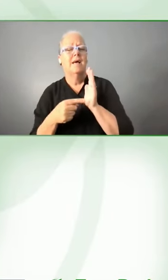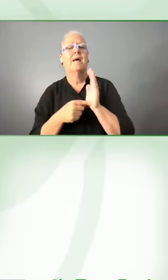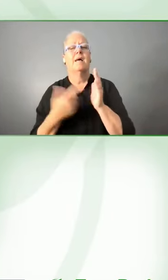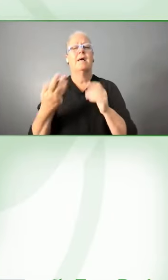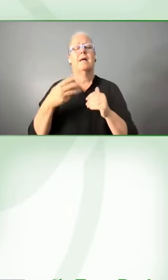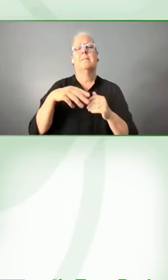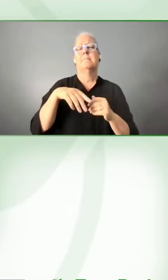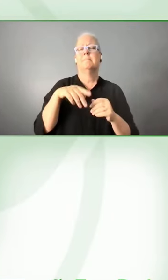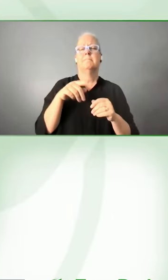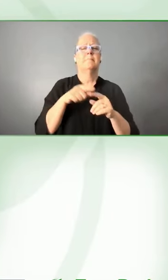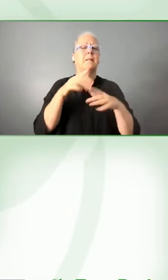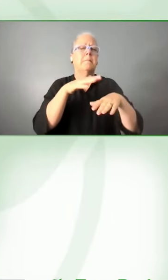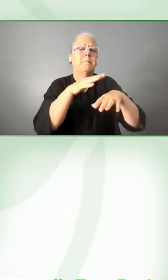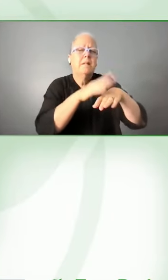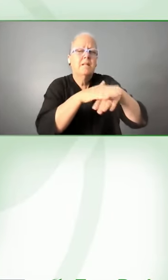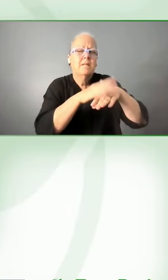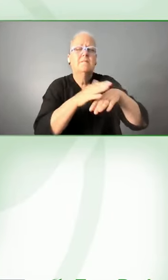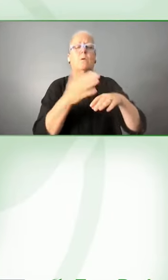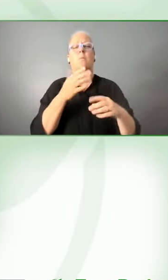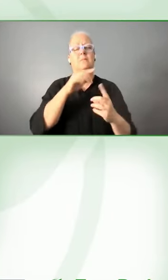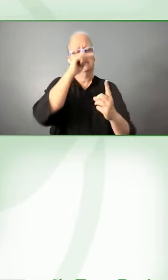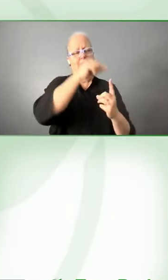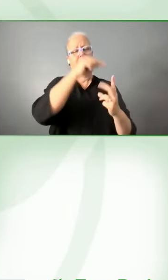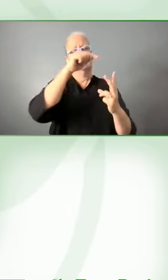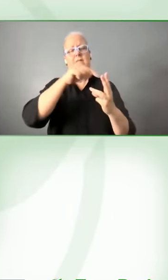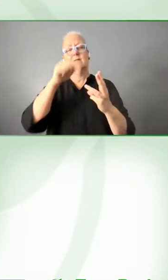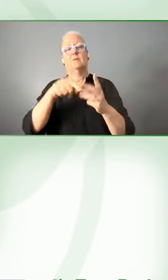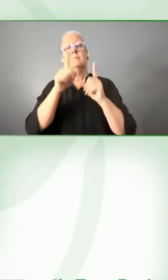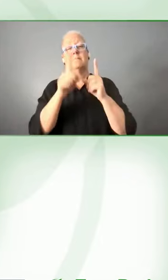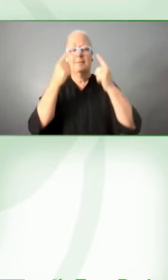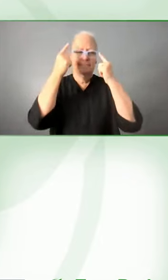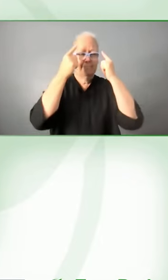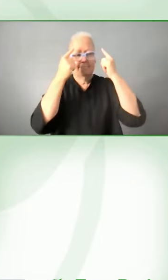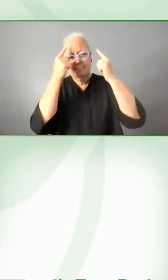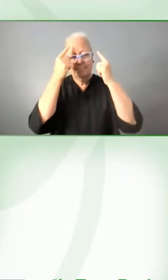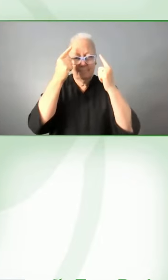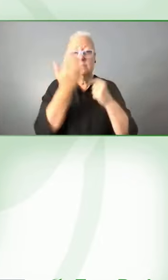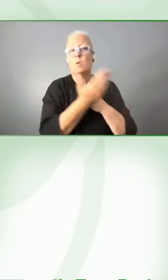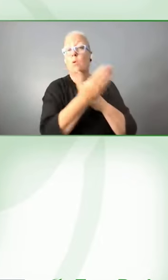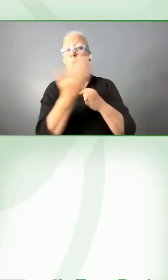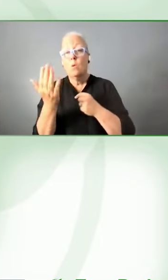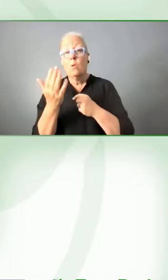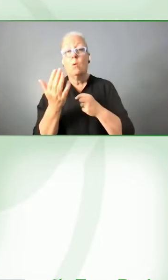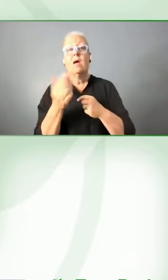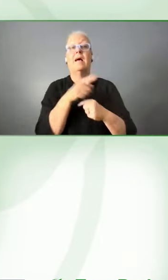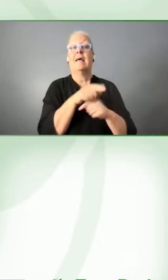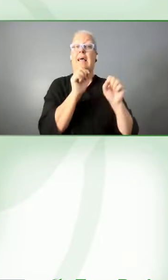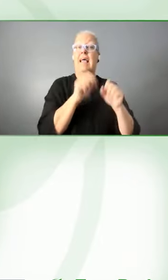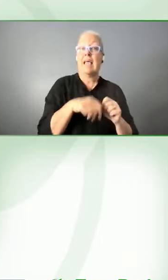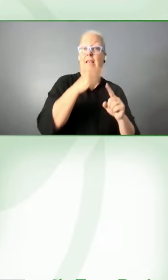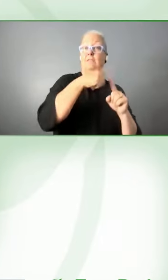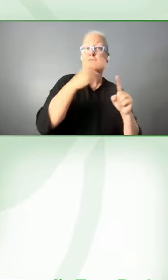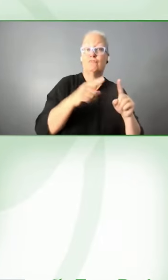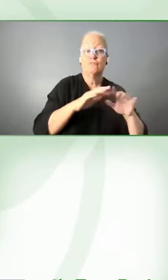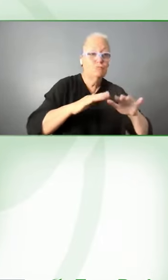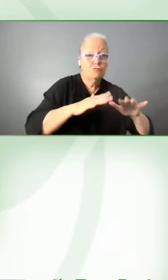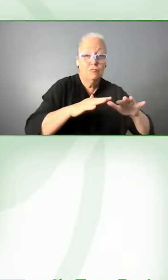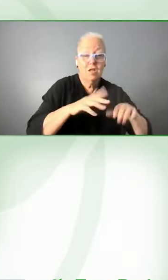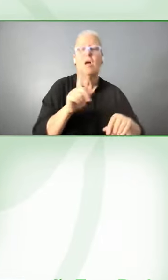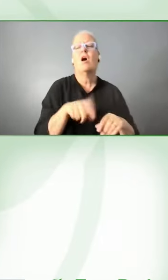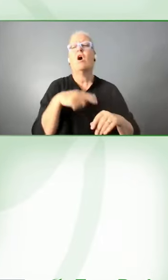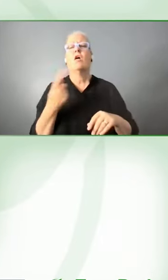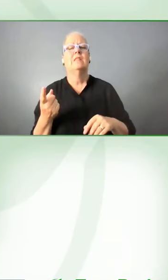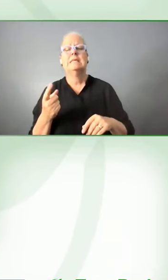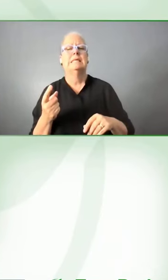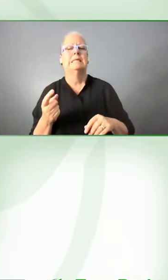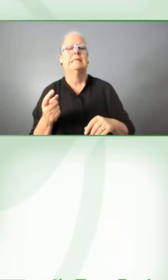balance in ensuring that we consider the needs of all users those who are digitally enabled and and those who are reliant on more low-tech